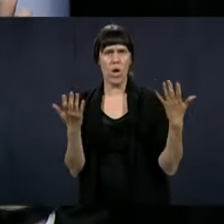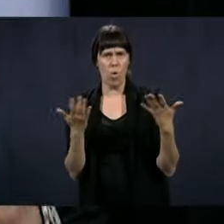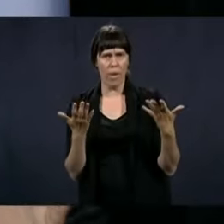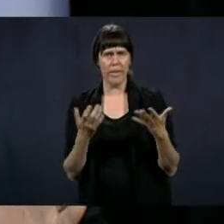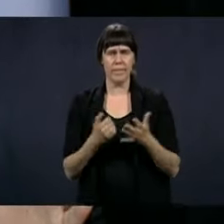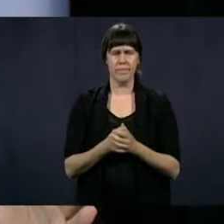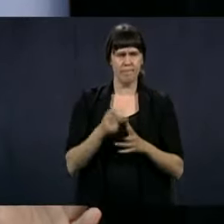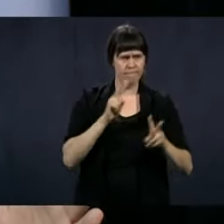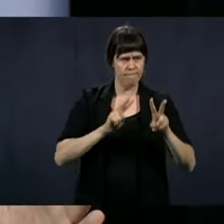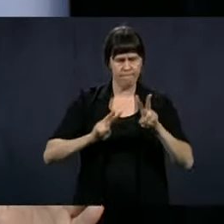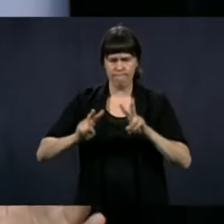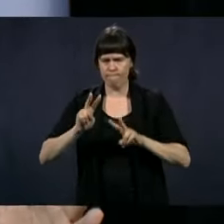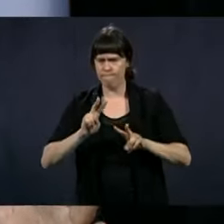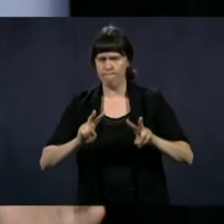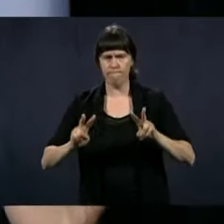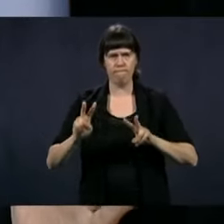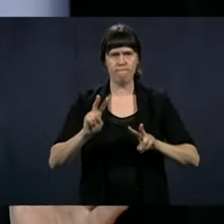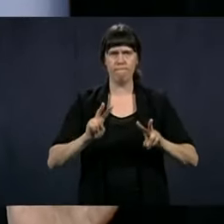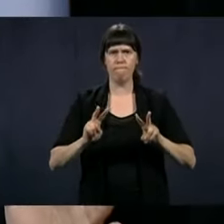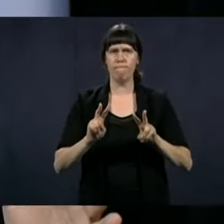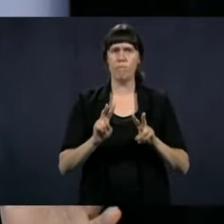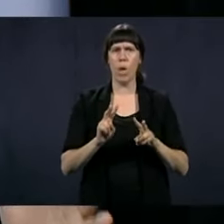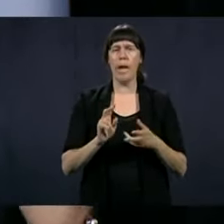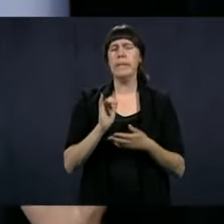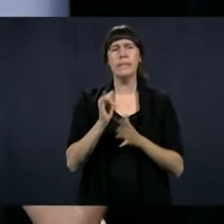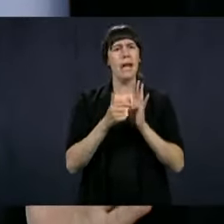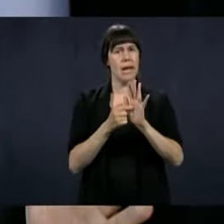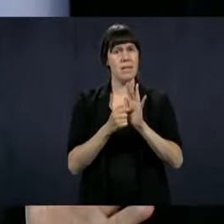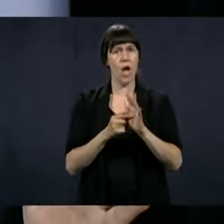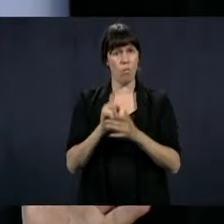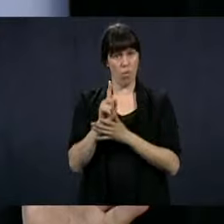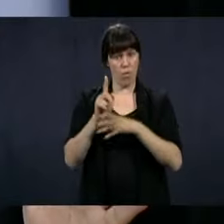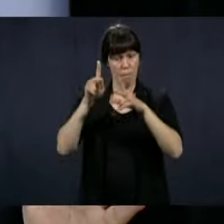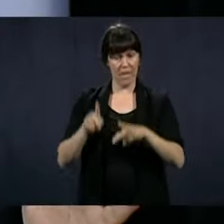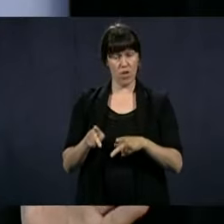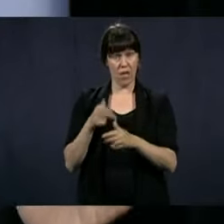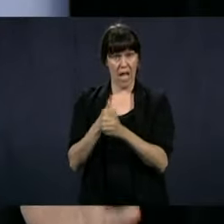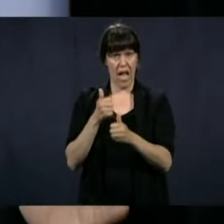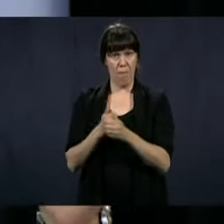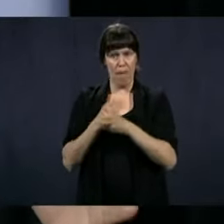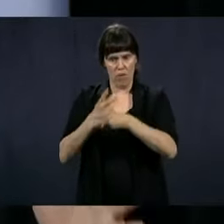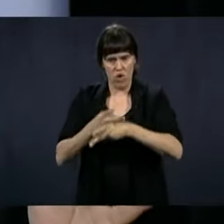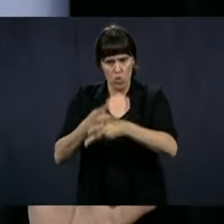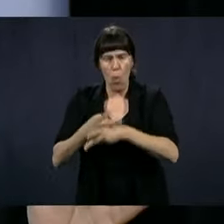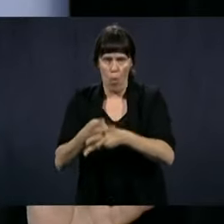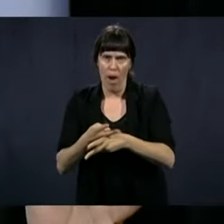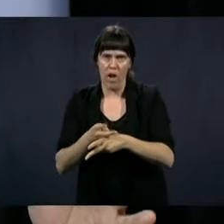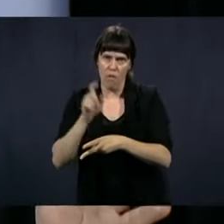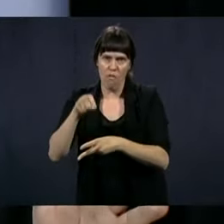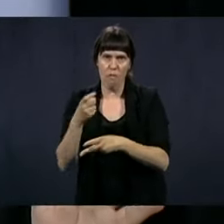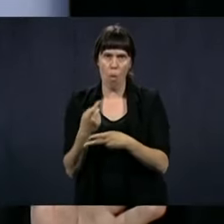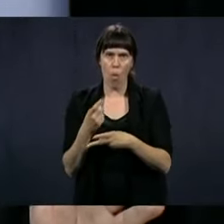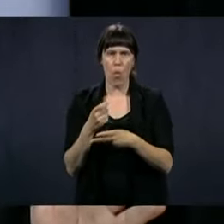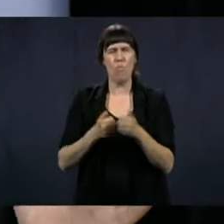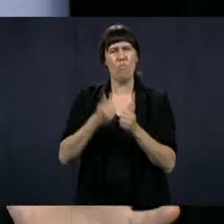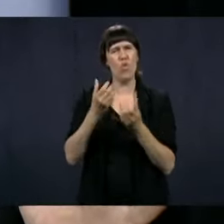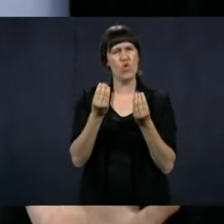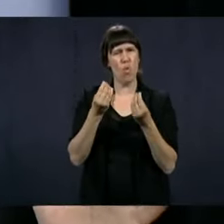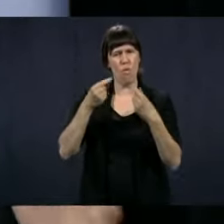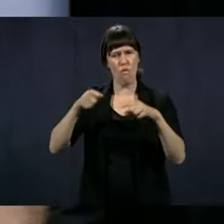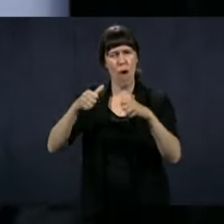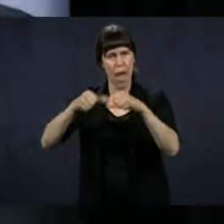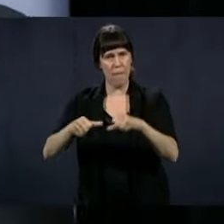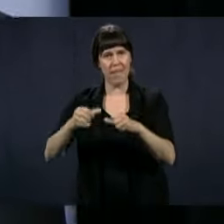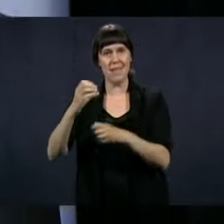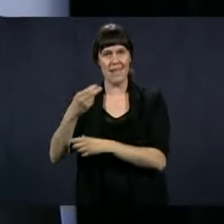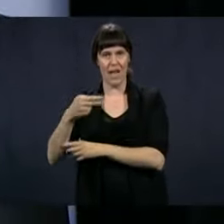is to see a person who needs a lot of care should be in a CHSLD and ideally a public